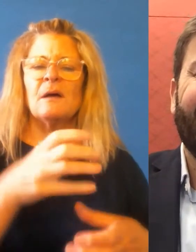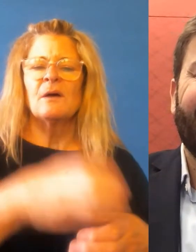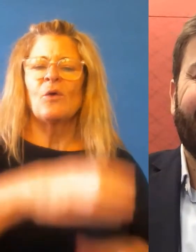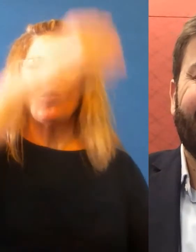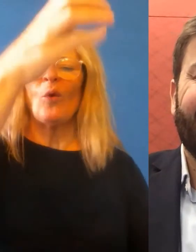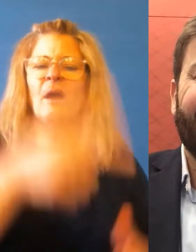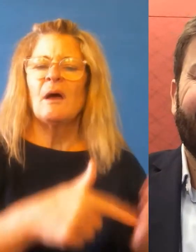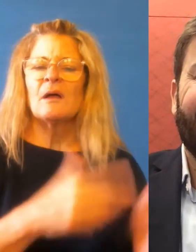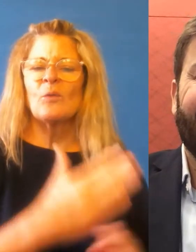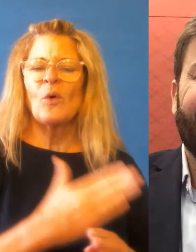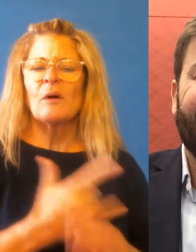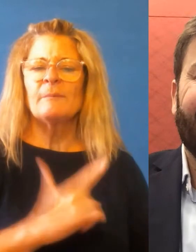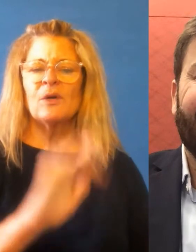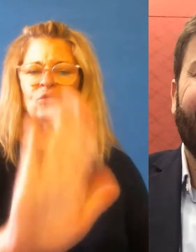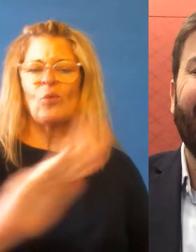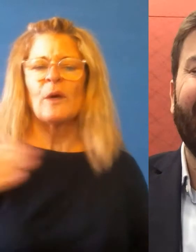that introduction you made of me.